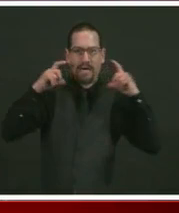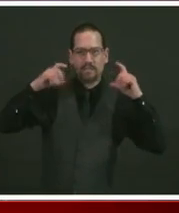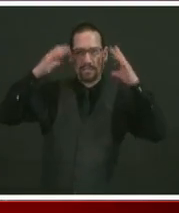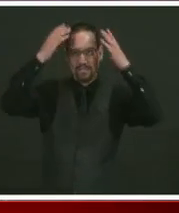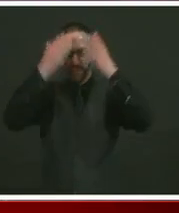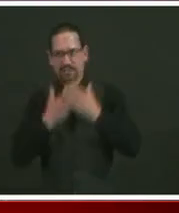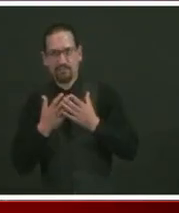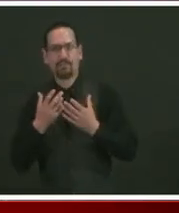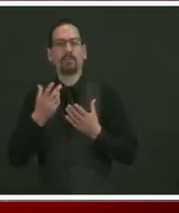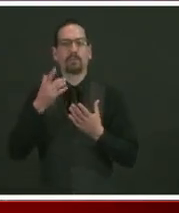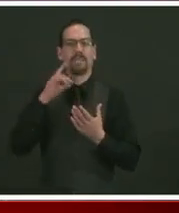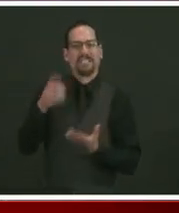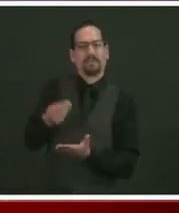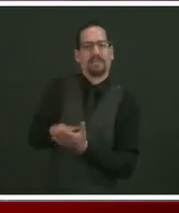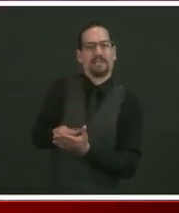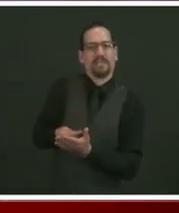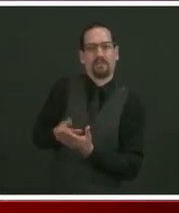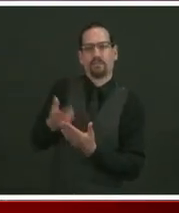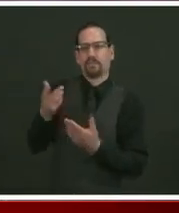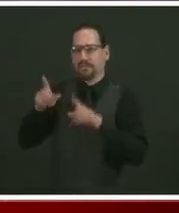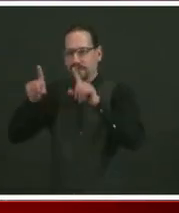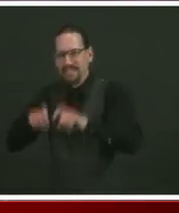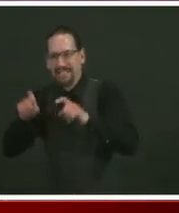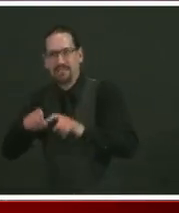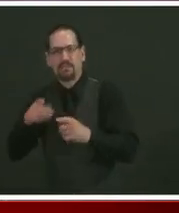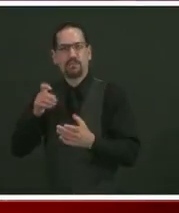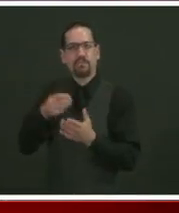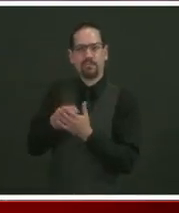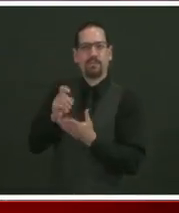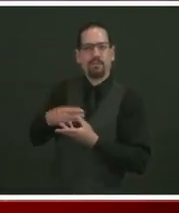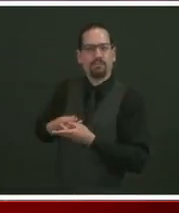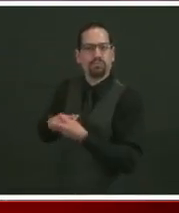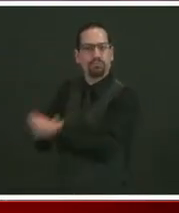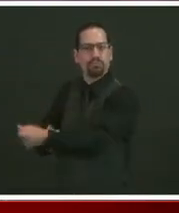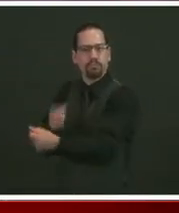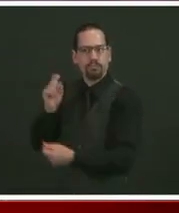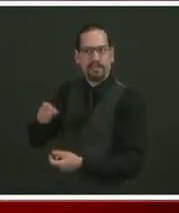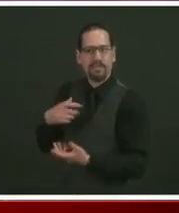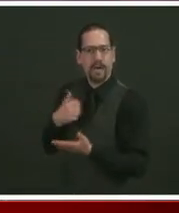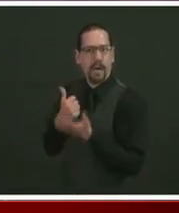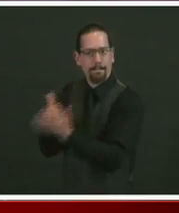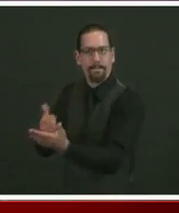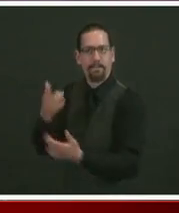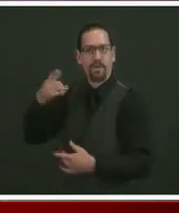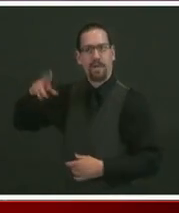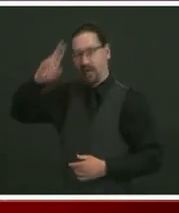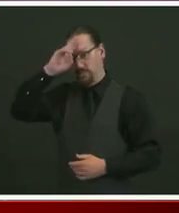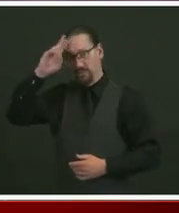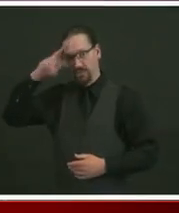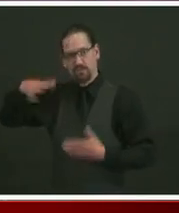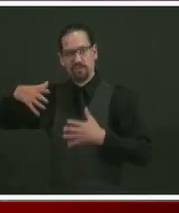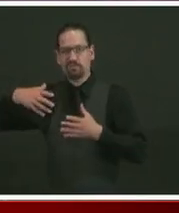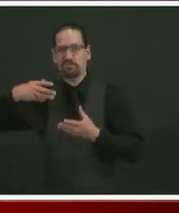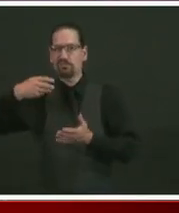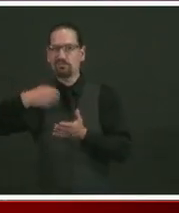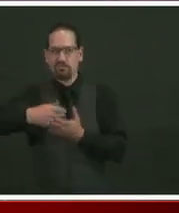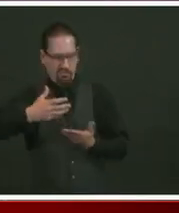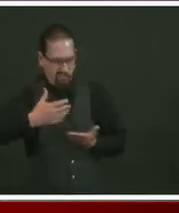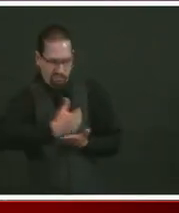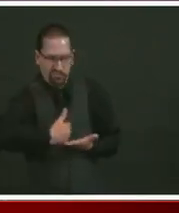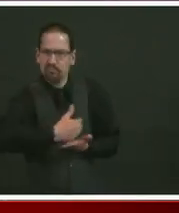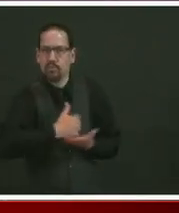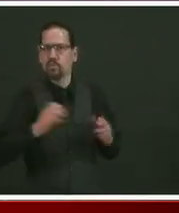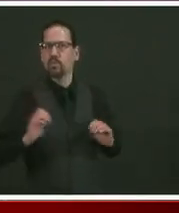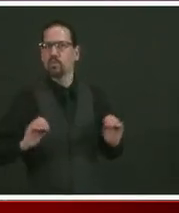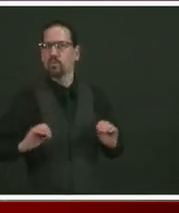them. And they need to be there for their frontline workers. And by the way, I'm going to keep saying that because as we begin the rebuilding